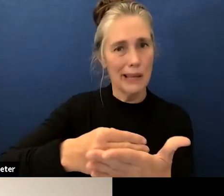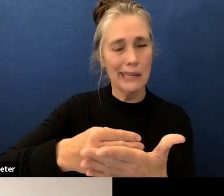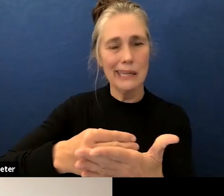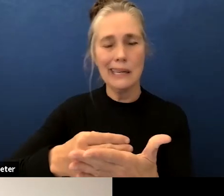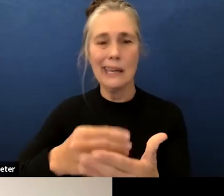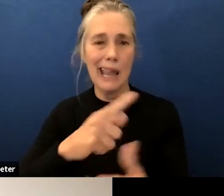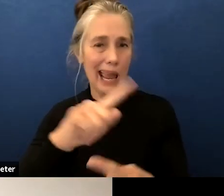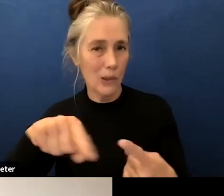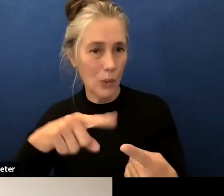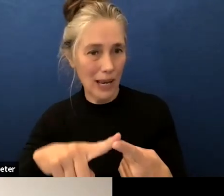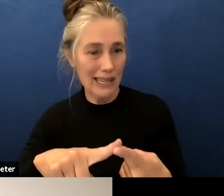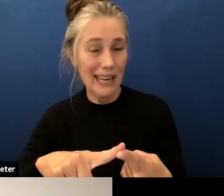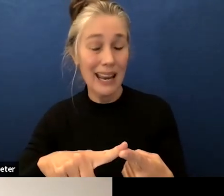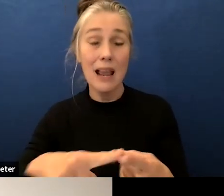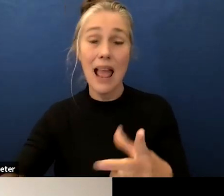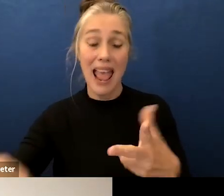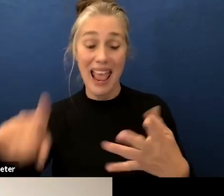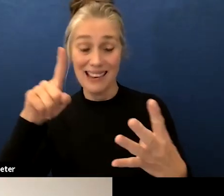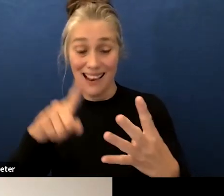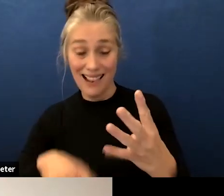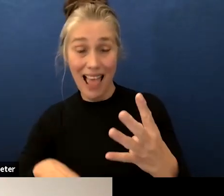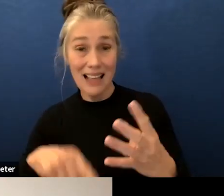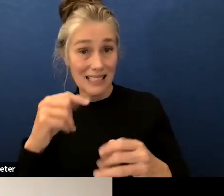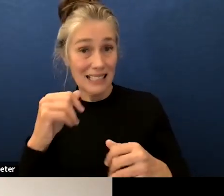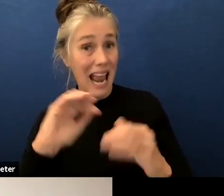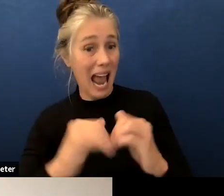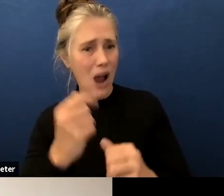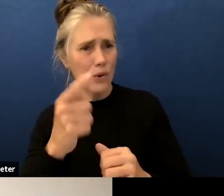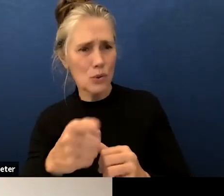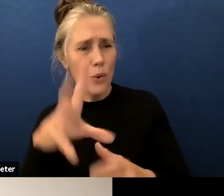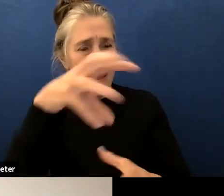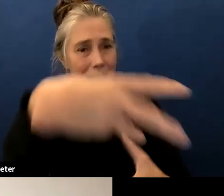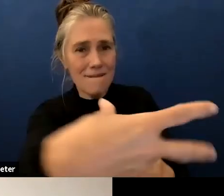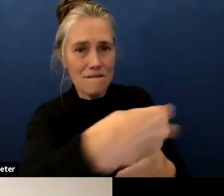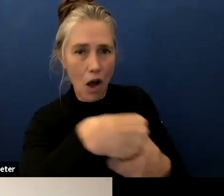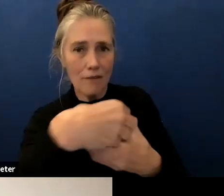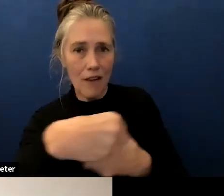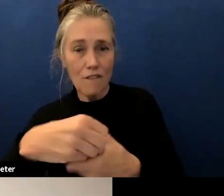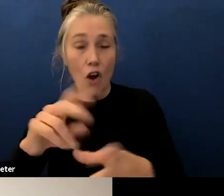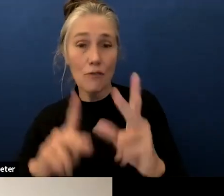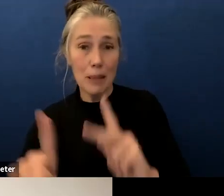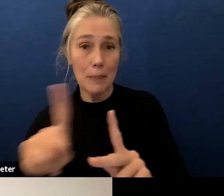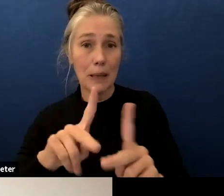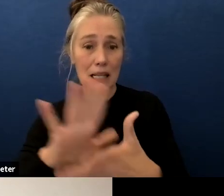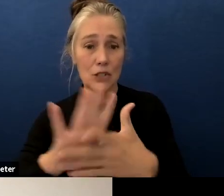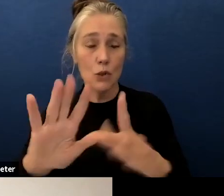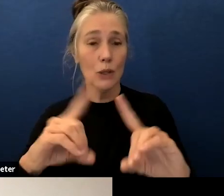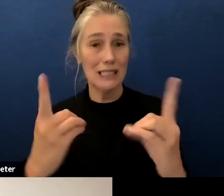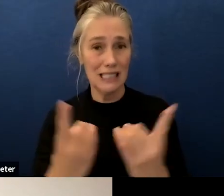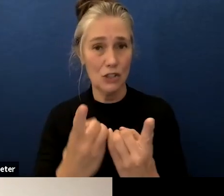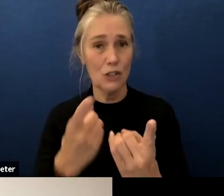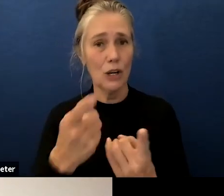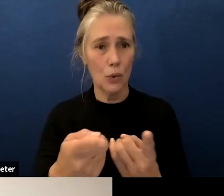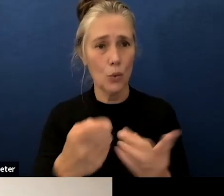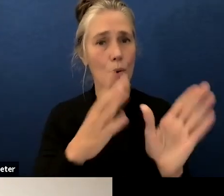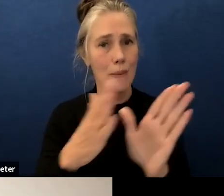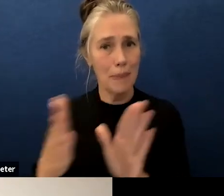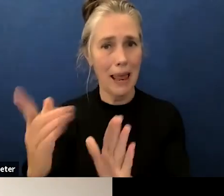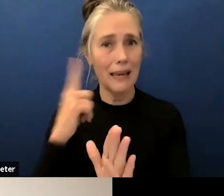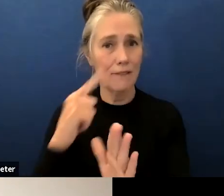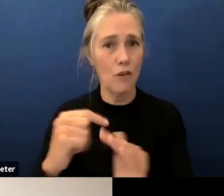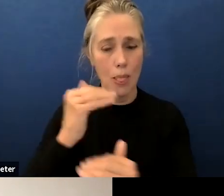in the school district around the decisions with this process what you see here what i've given you specifically